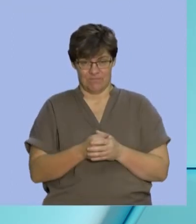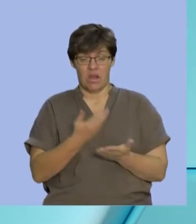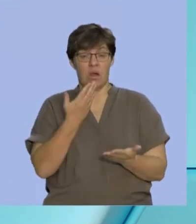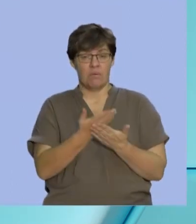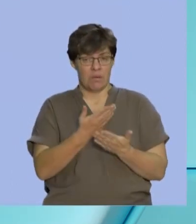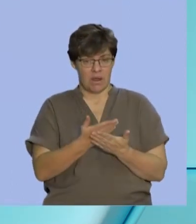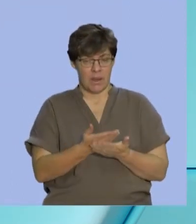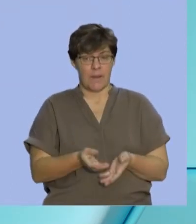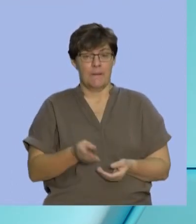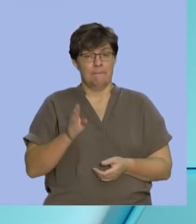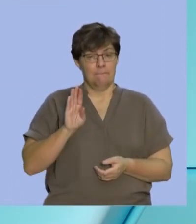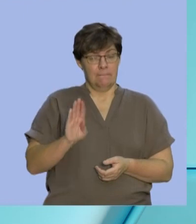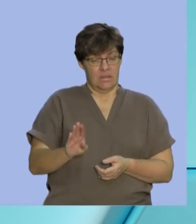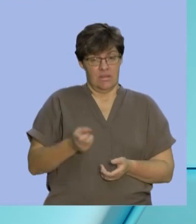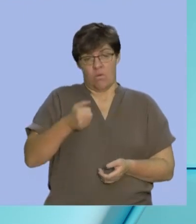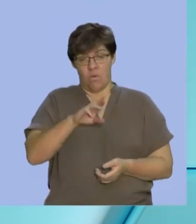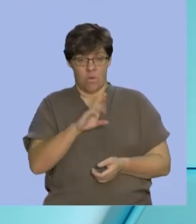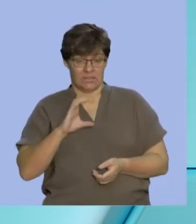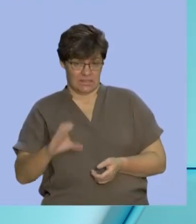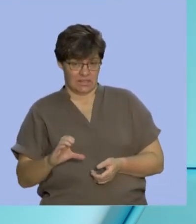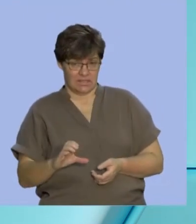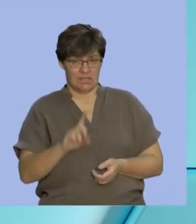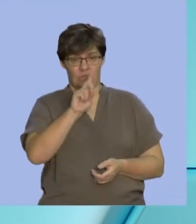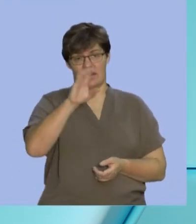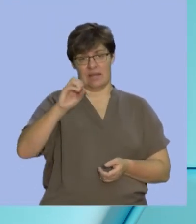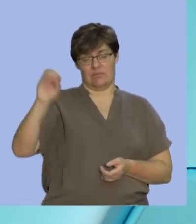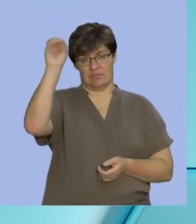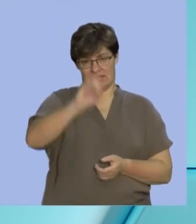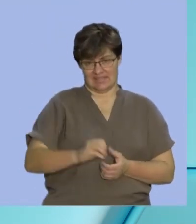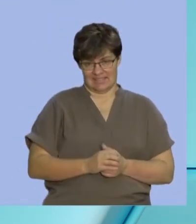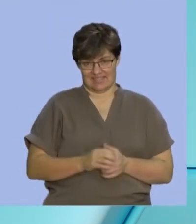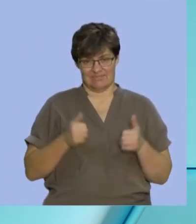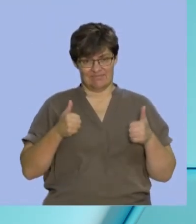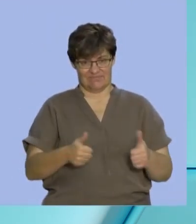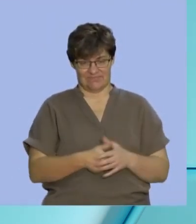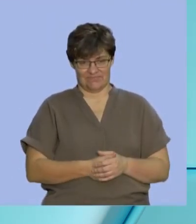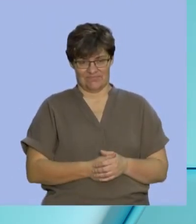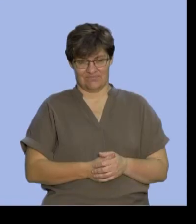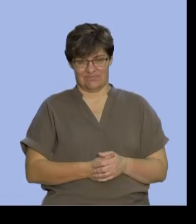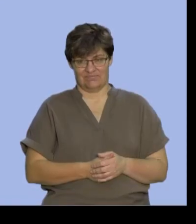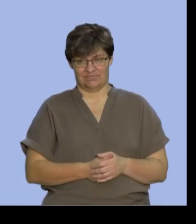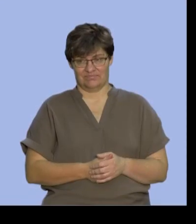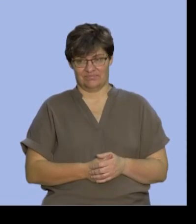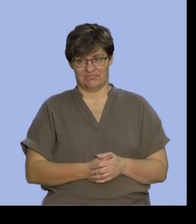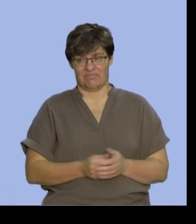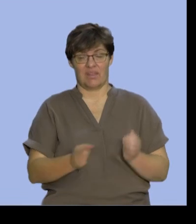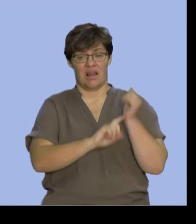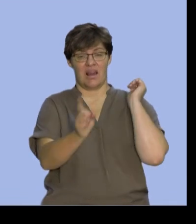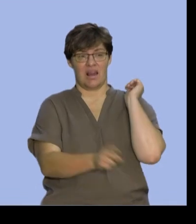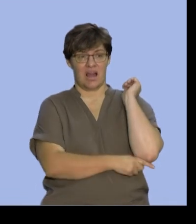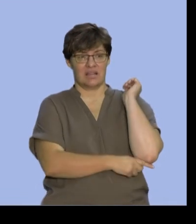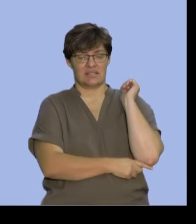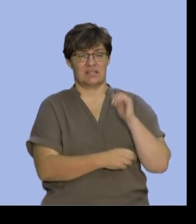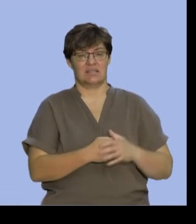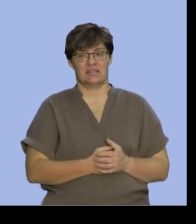getting B or C is a hundred percent very good now the last thing we're going to ask